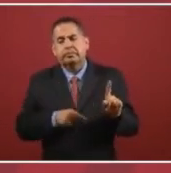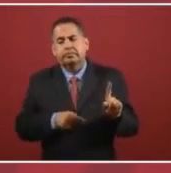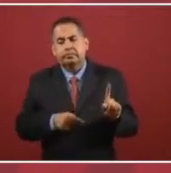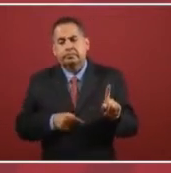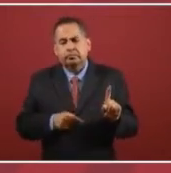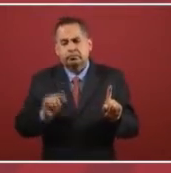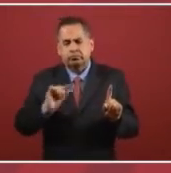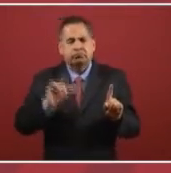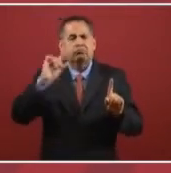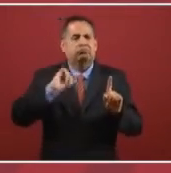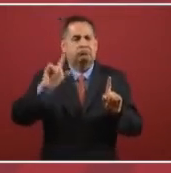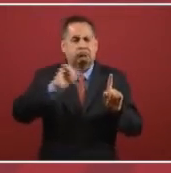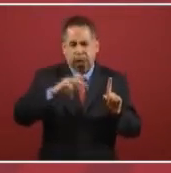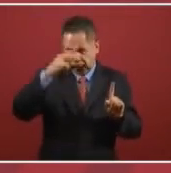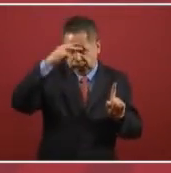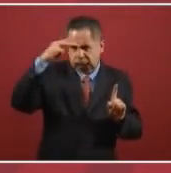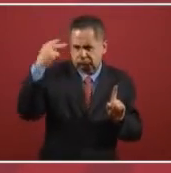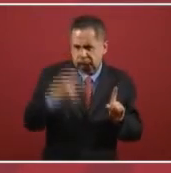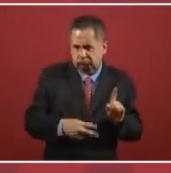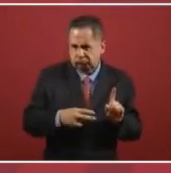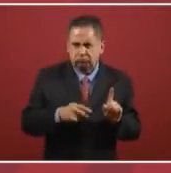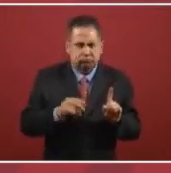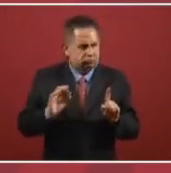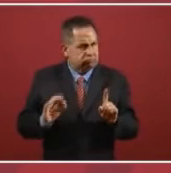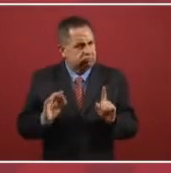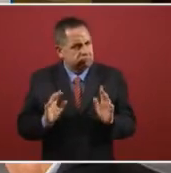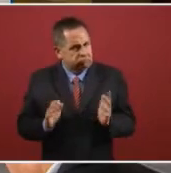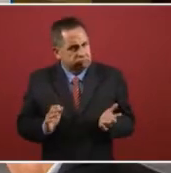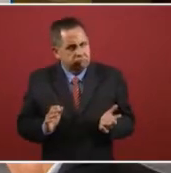Mexican professionals.